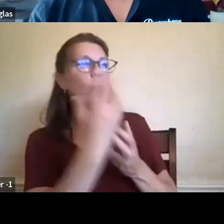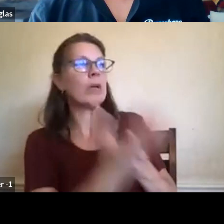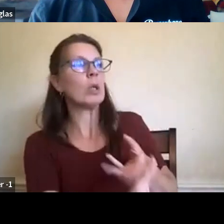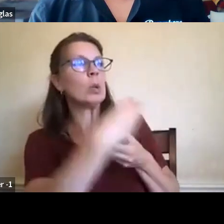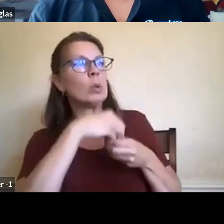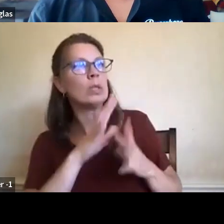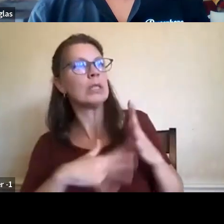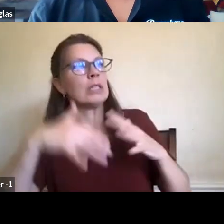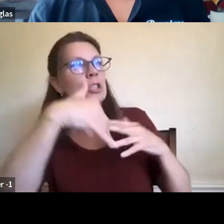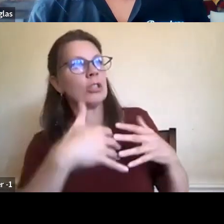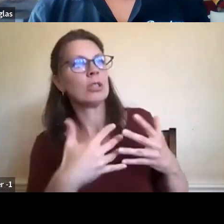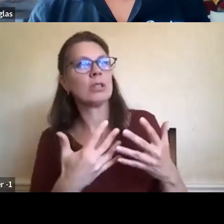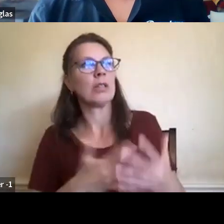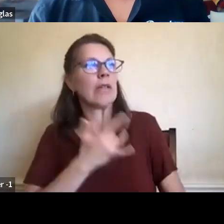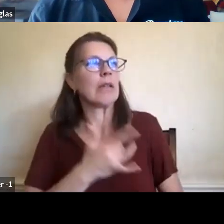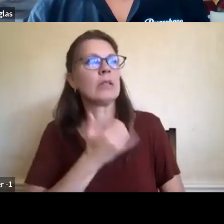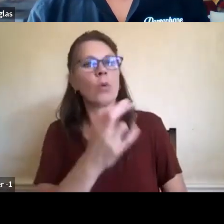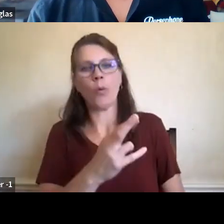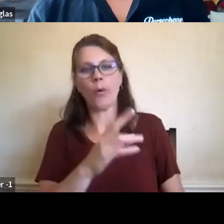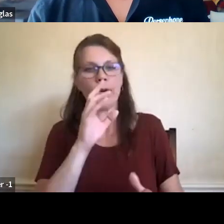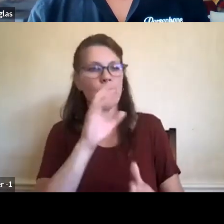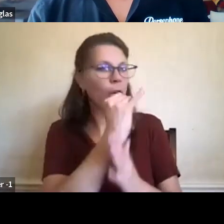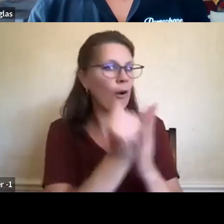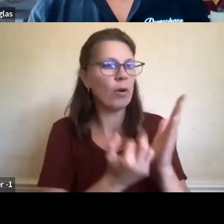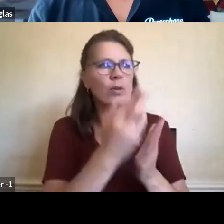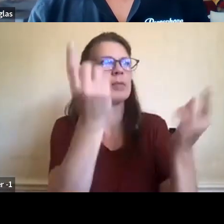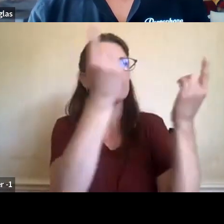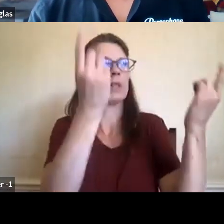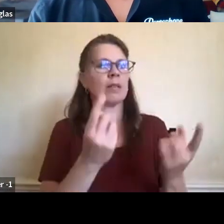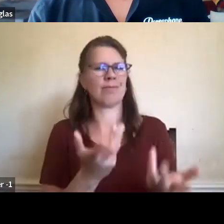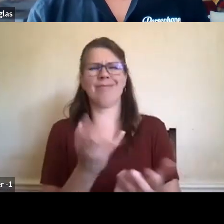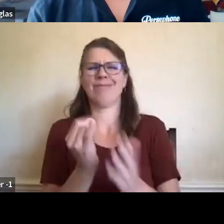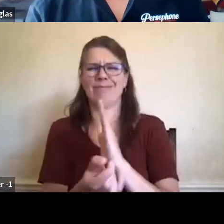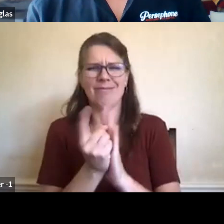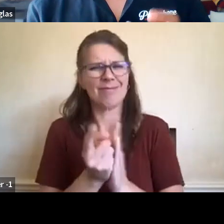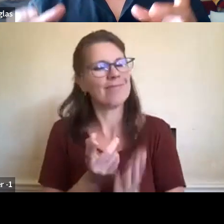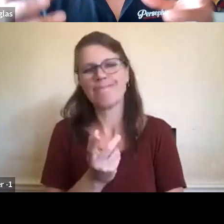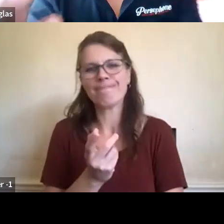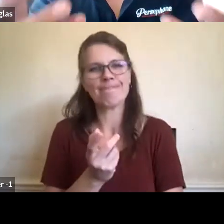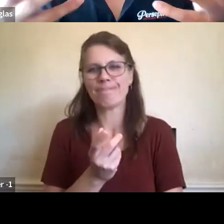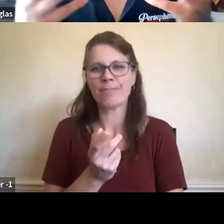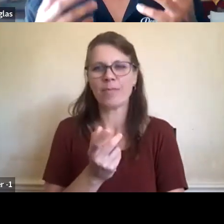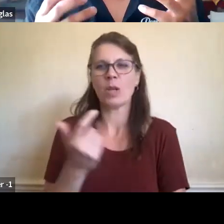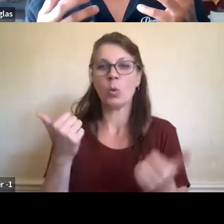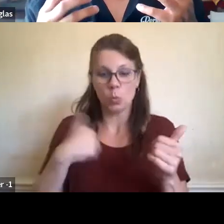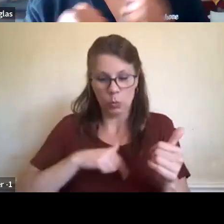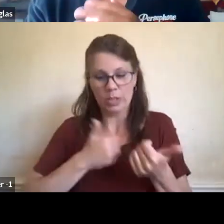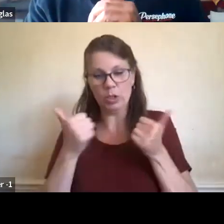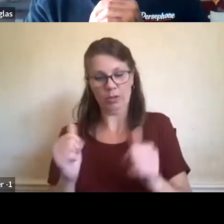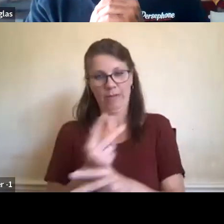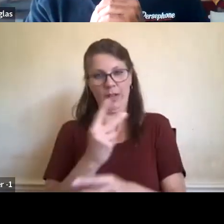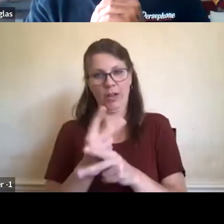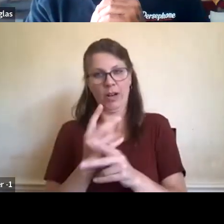establish a commitment to reconciliation. You know, we're trying to better understand how we can be